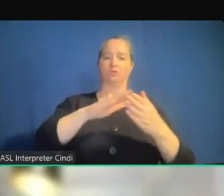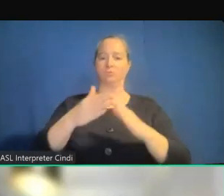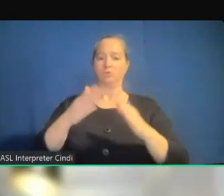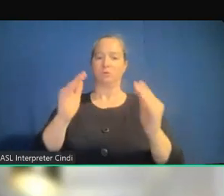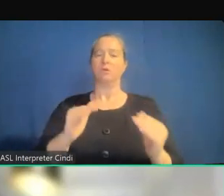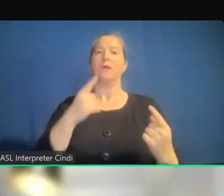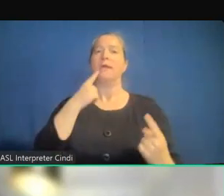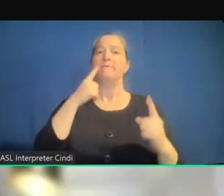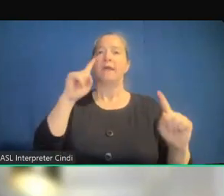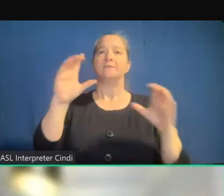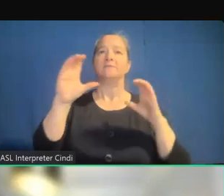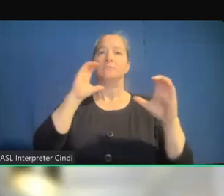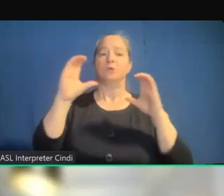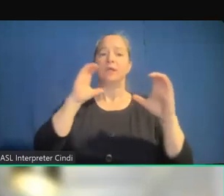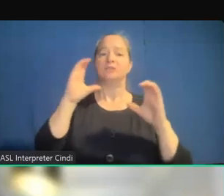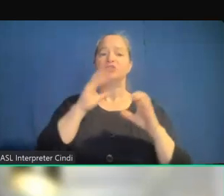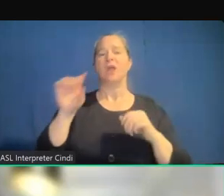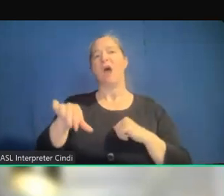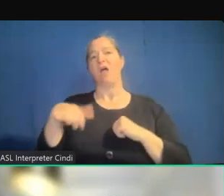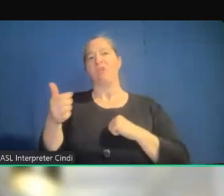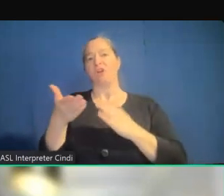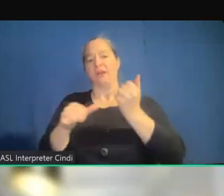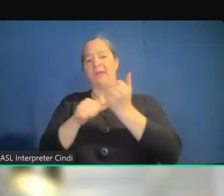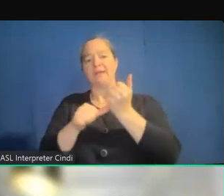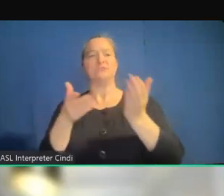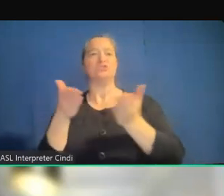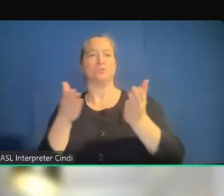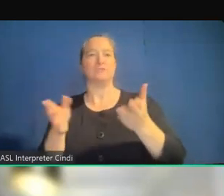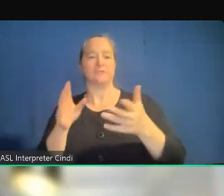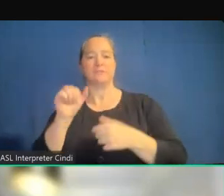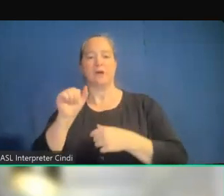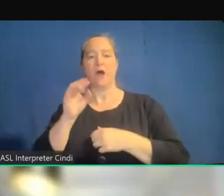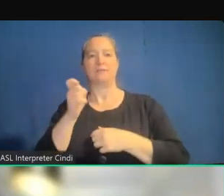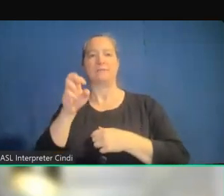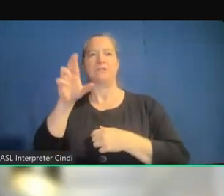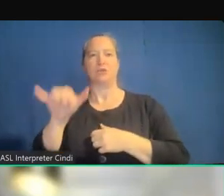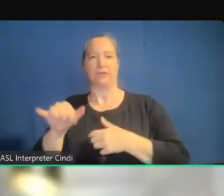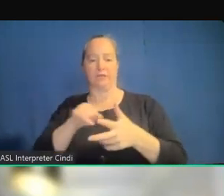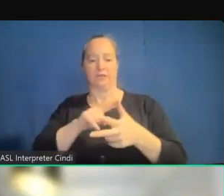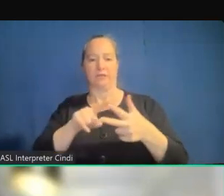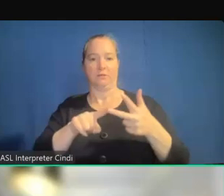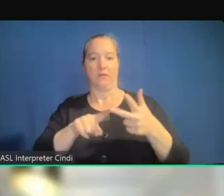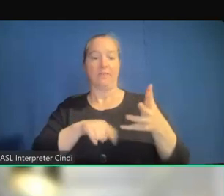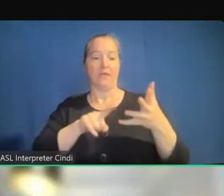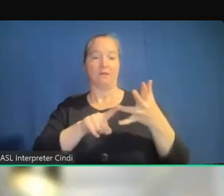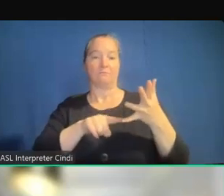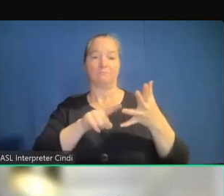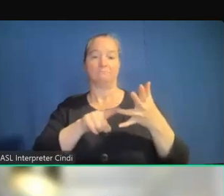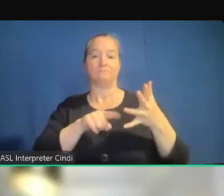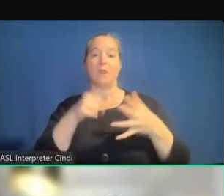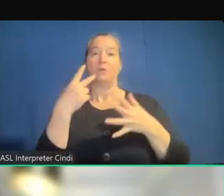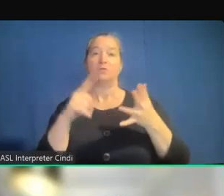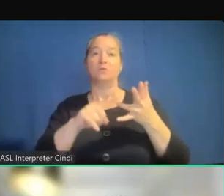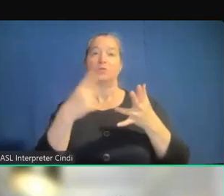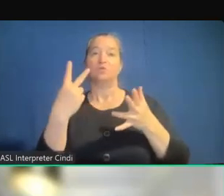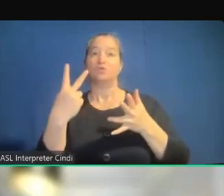and auxiliary aids and services. And then we'll go over two cases which will